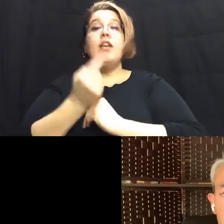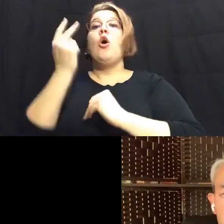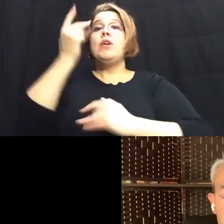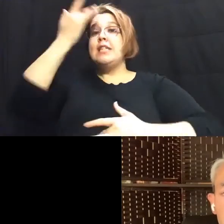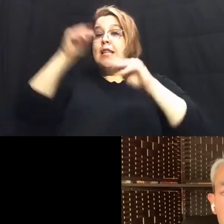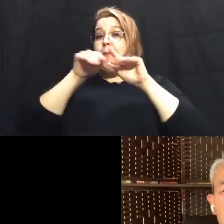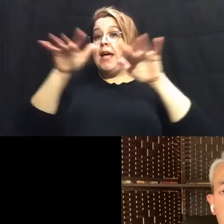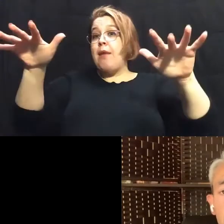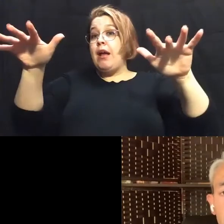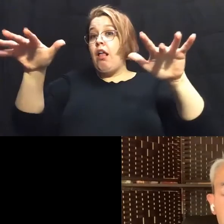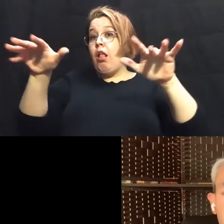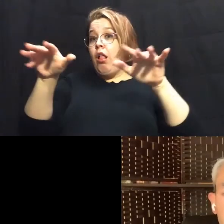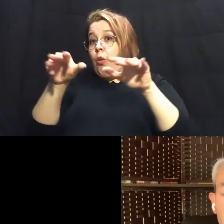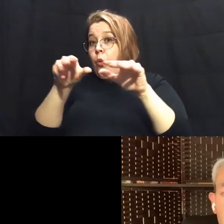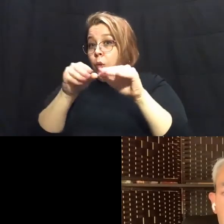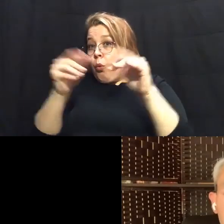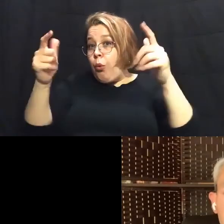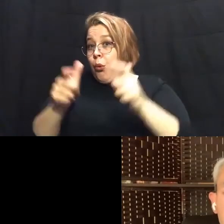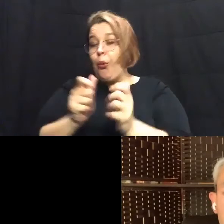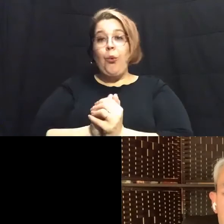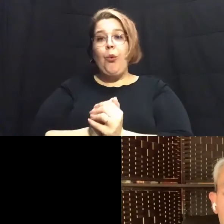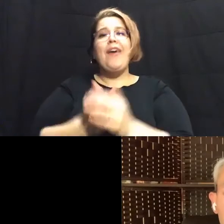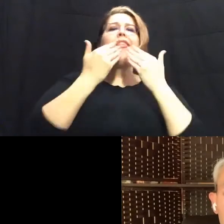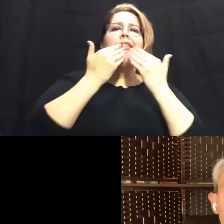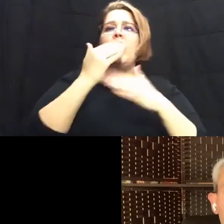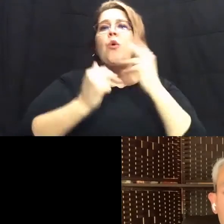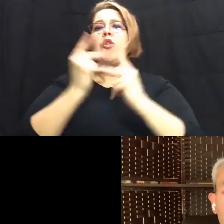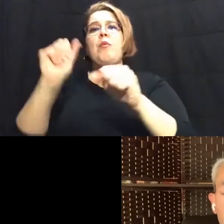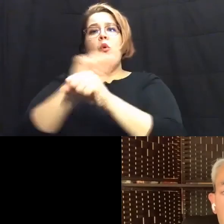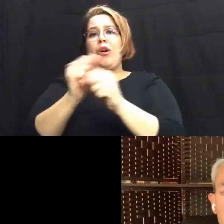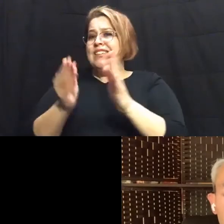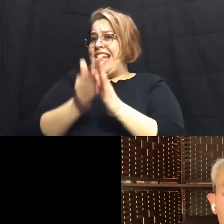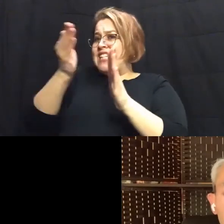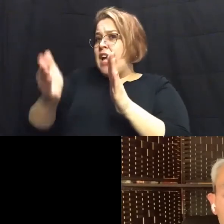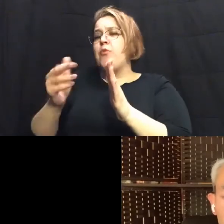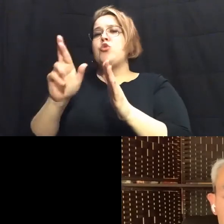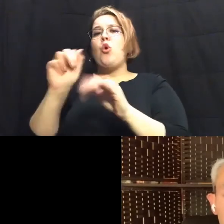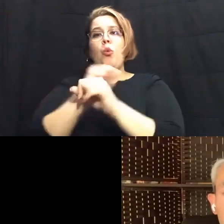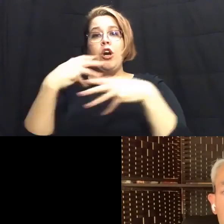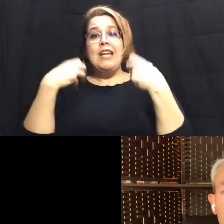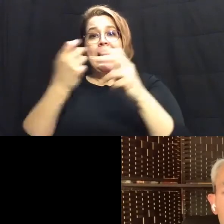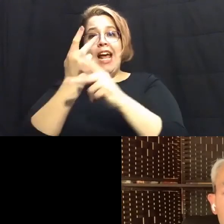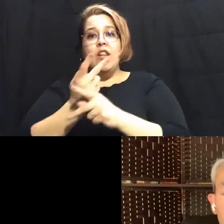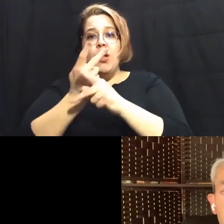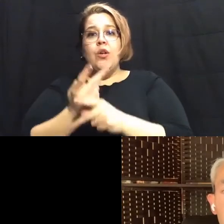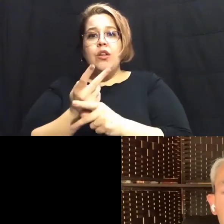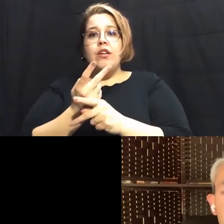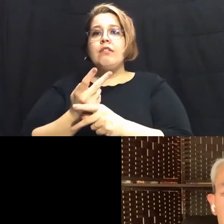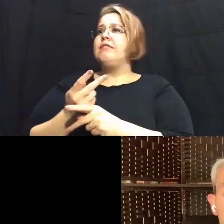finally subside i want to thank everyone who's worked together as neighbors or health care workers or grocery stores for